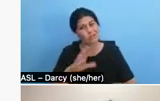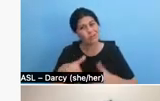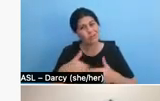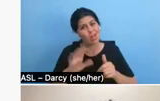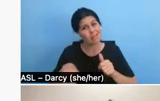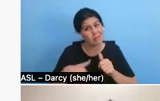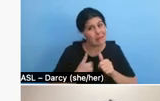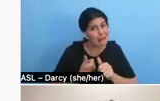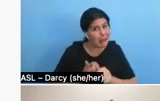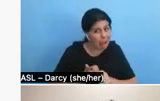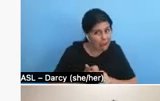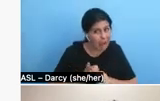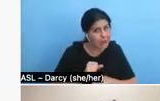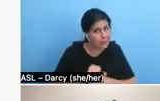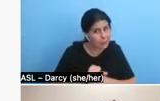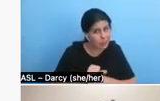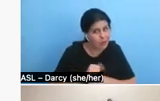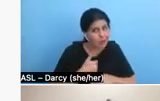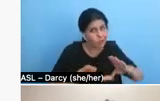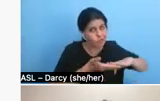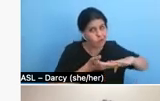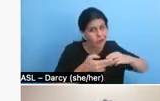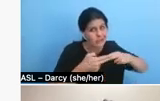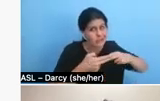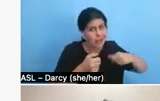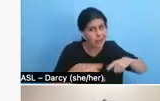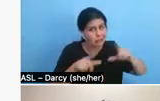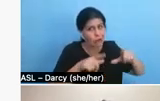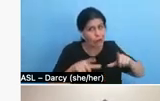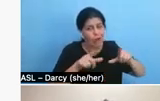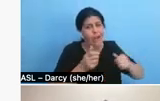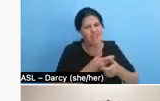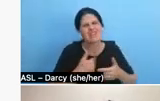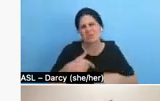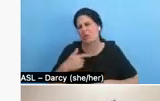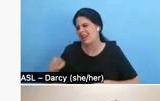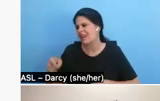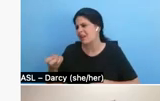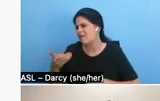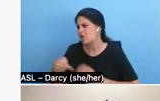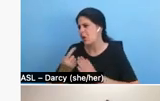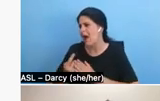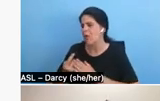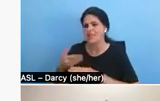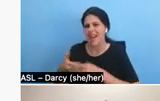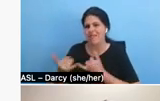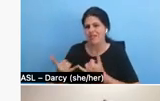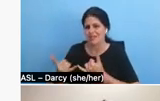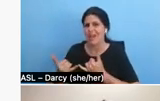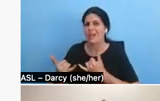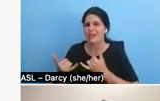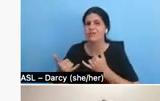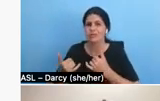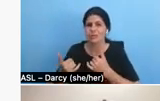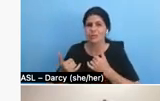running the slideshow. just need a few hours to put together all of the links after this session today. We will send them out to